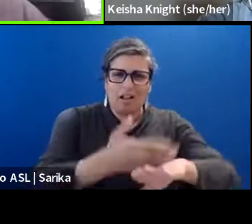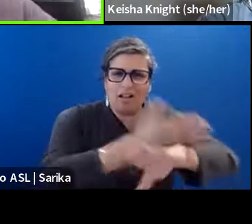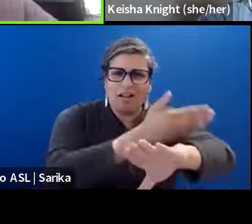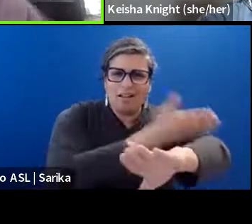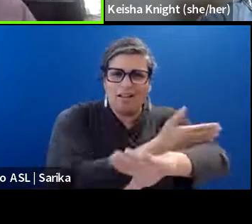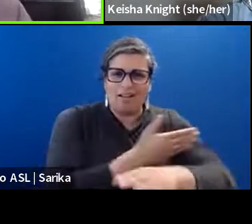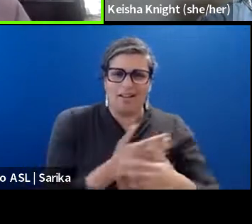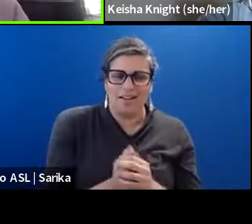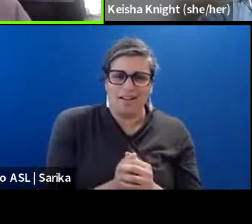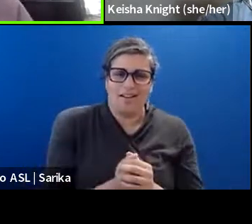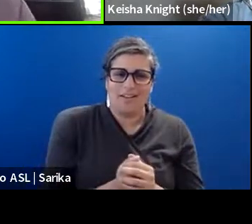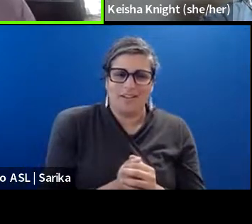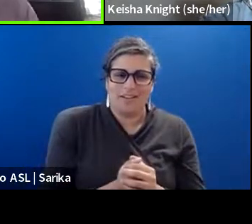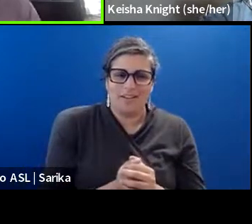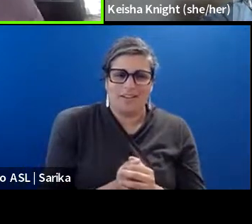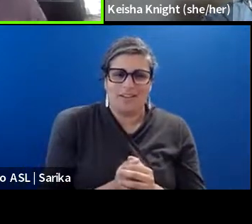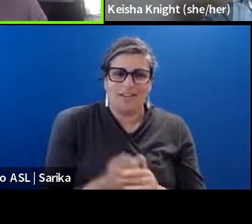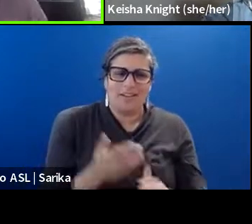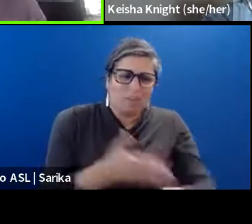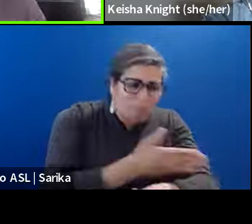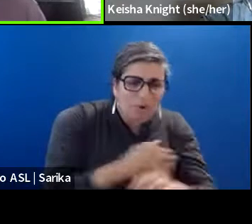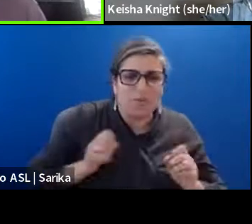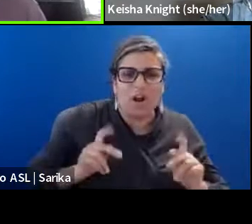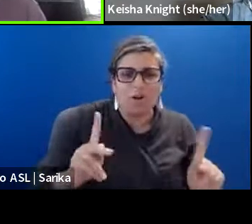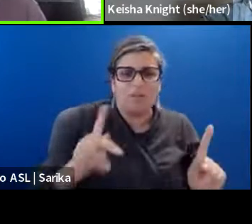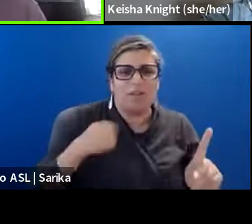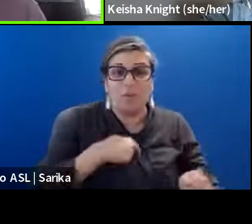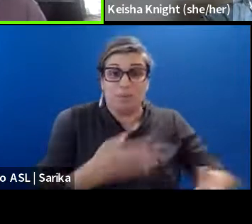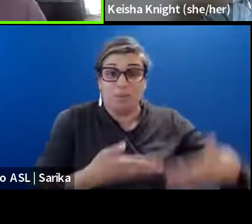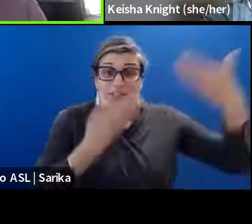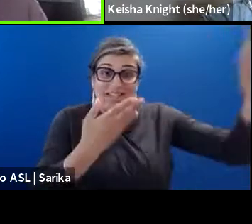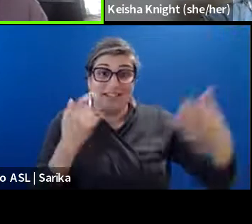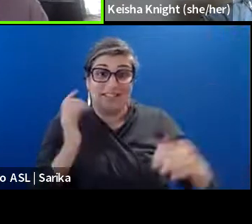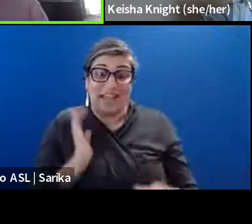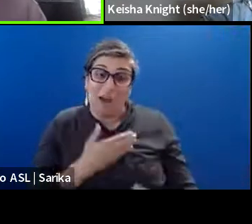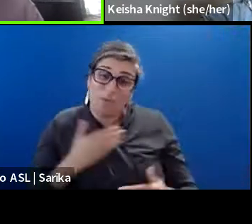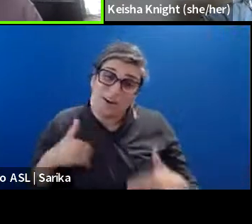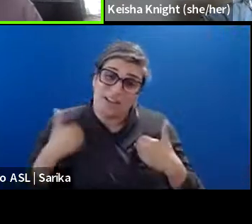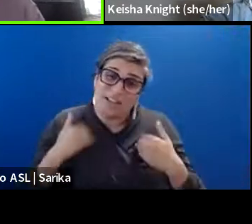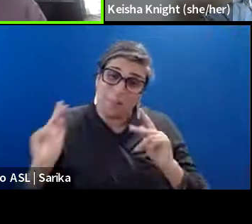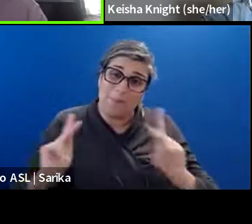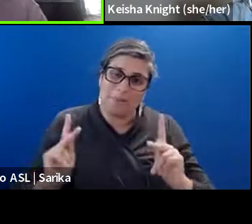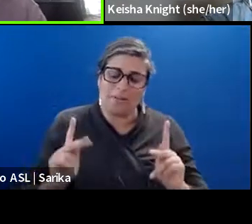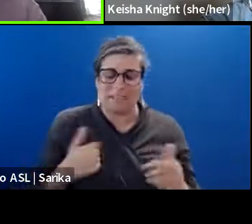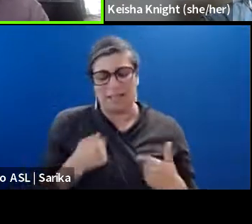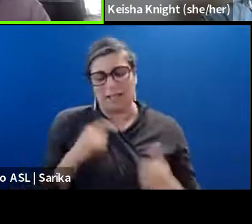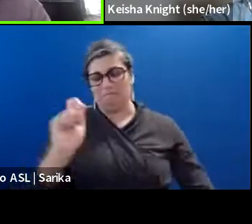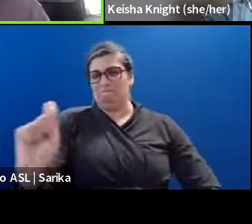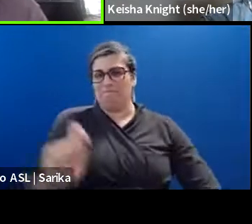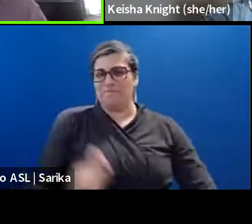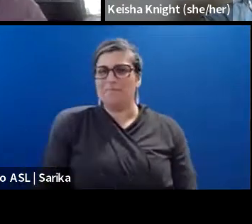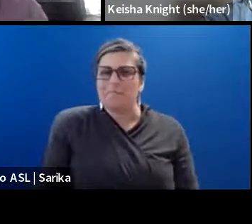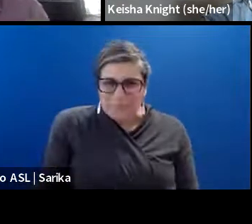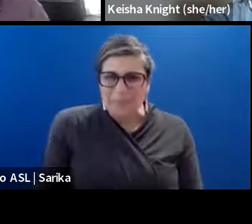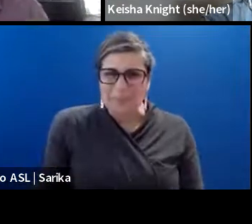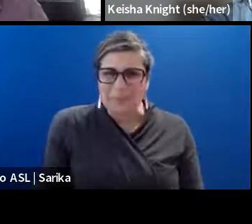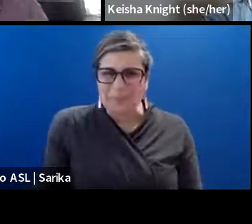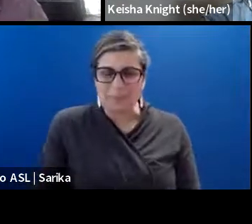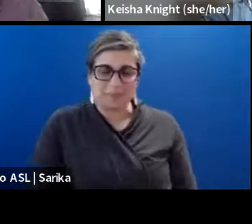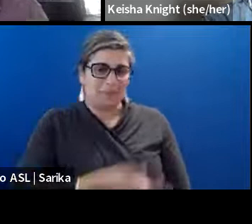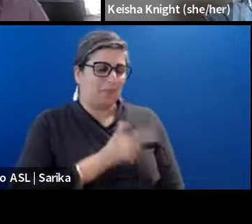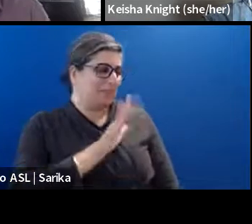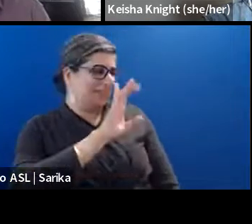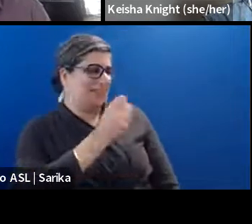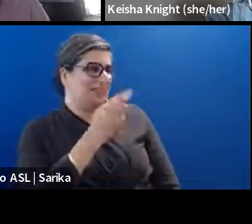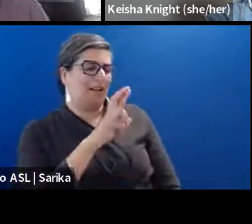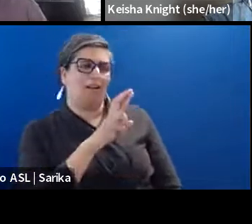to better the opportunities that we present to our young people. And that's all I got to say about that. I couldn't